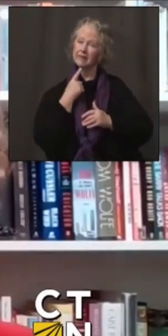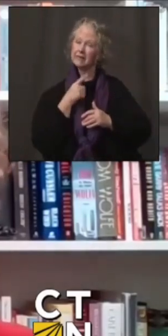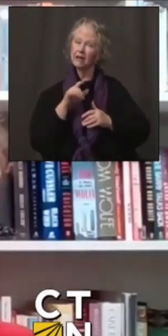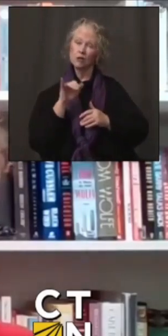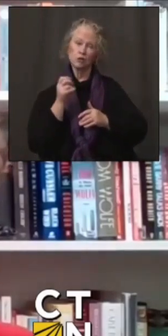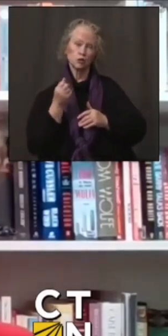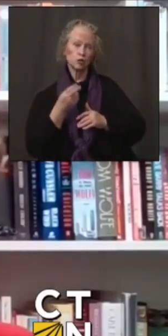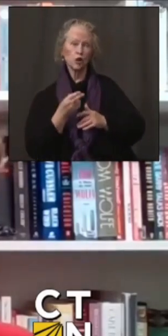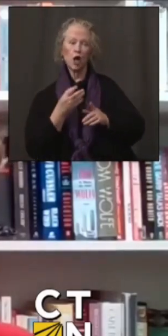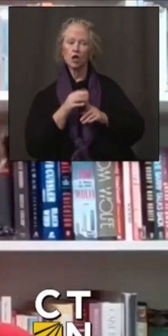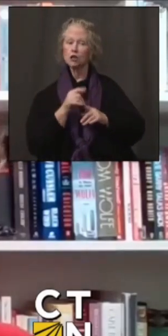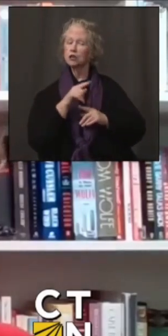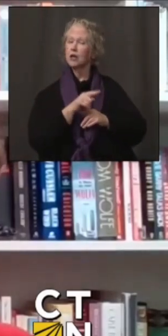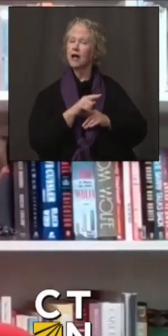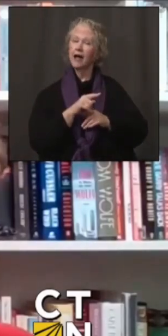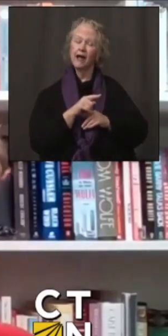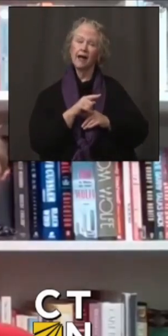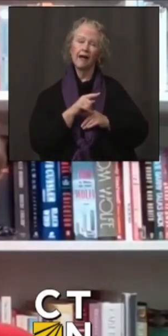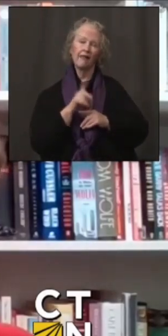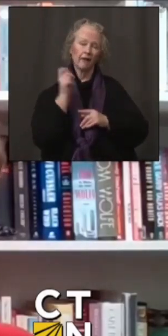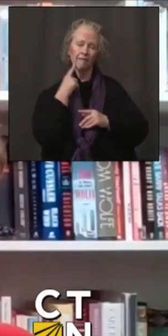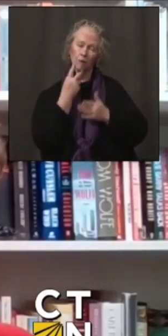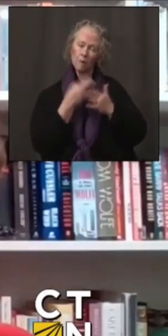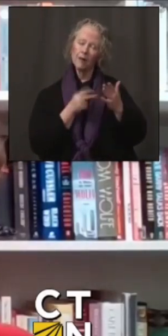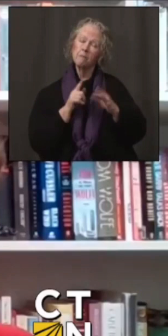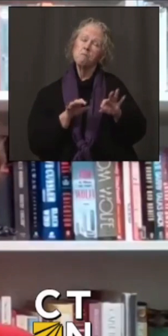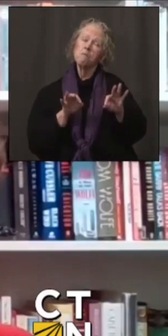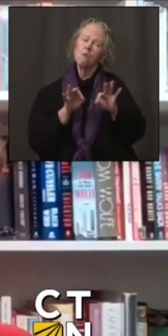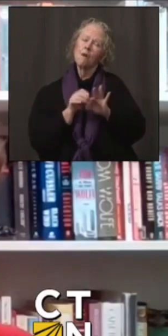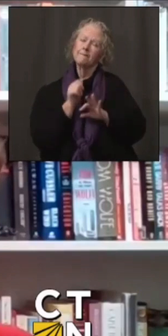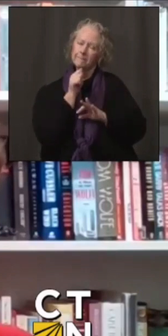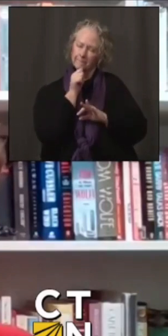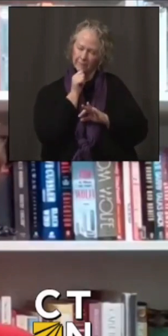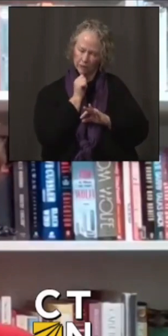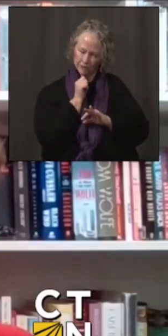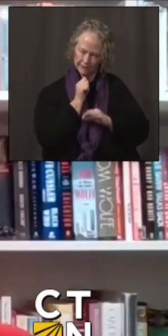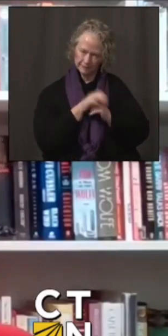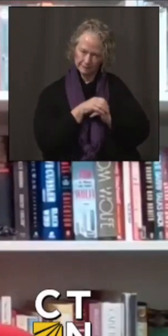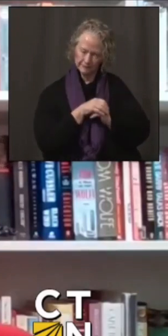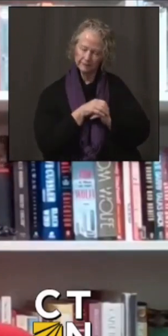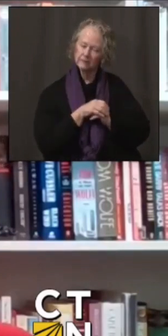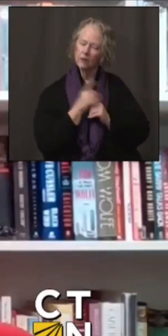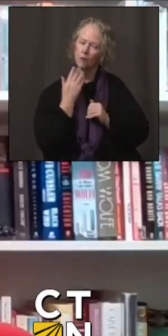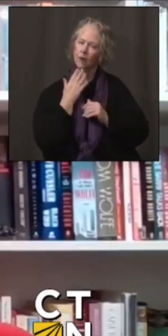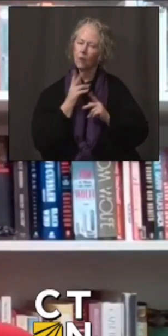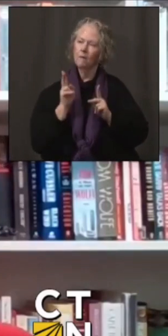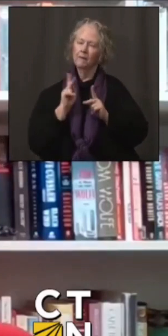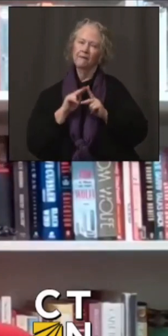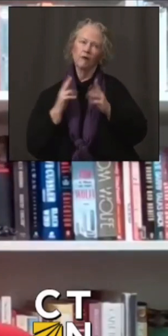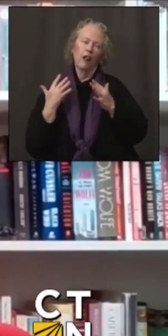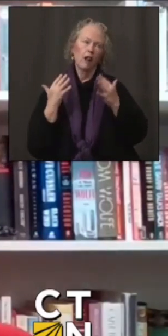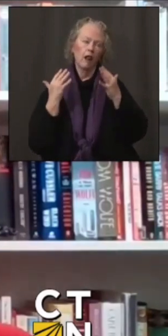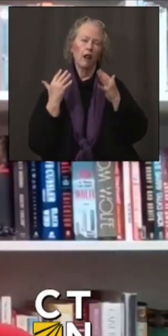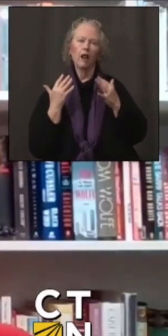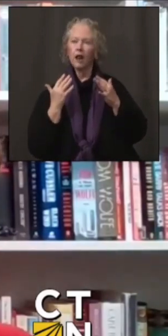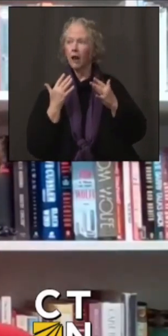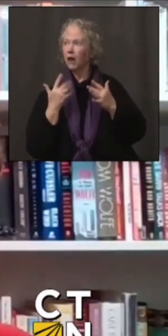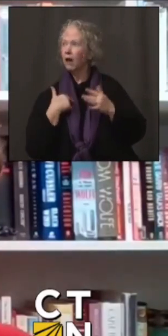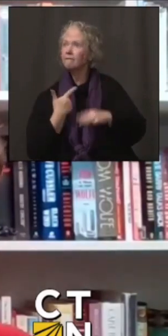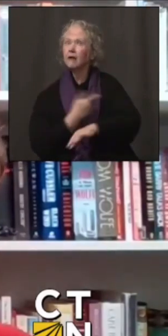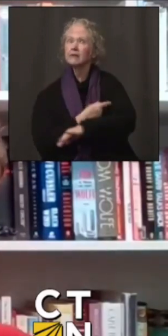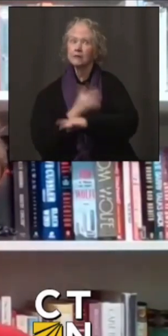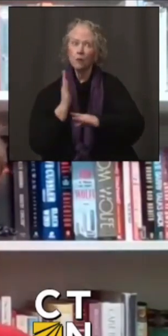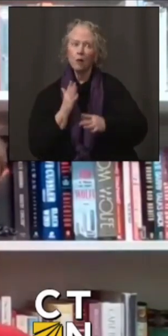the governor has used with, which is patients. Um, we really, uh, understand how anxious everybody is to know when they'll be able to get their